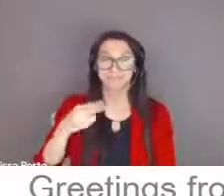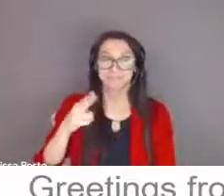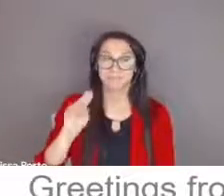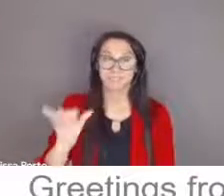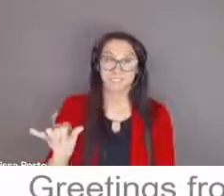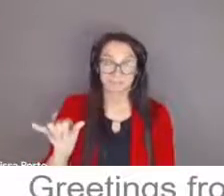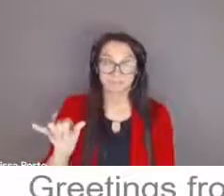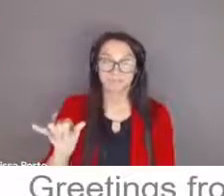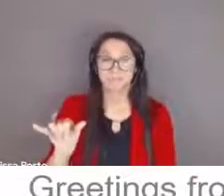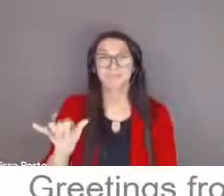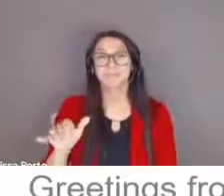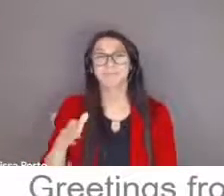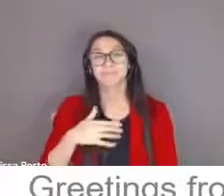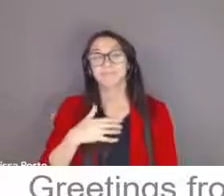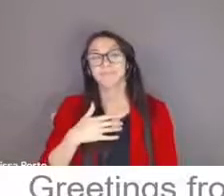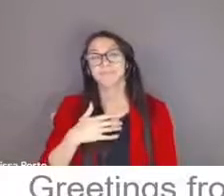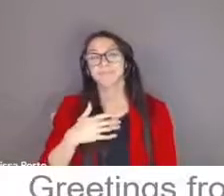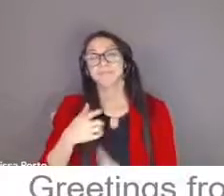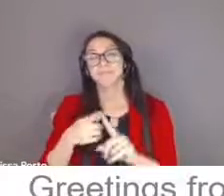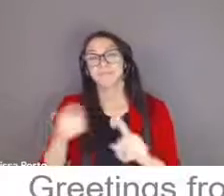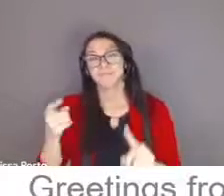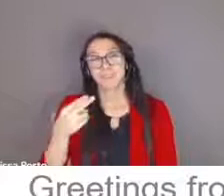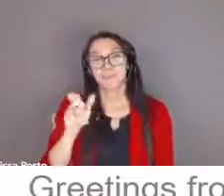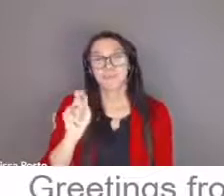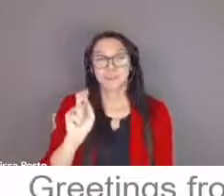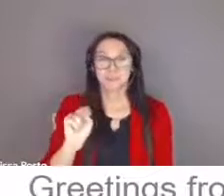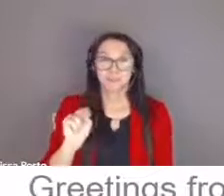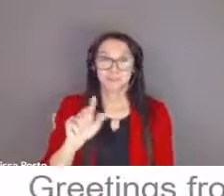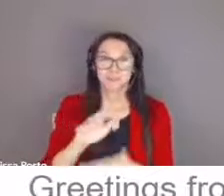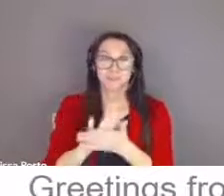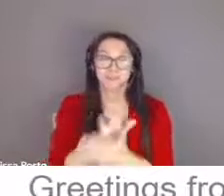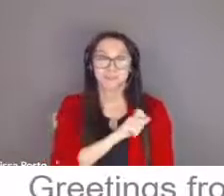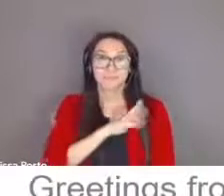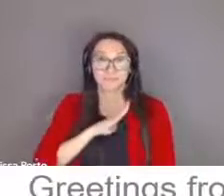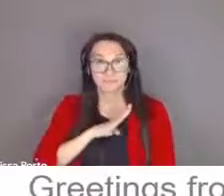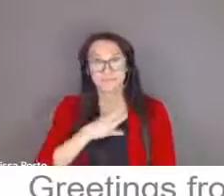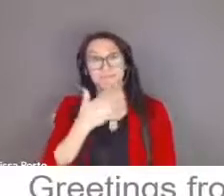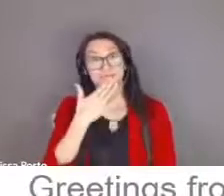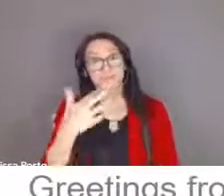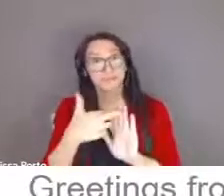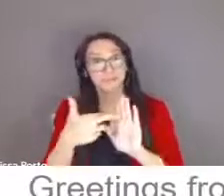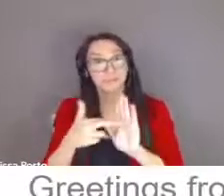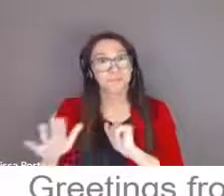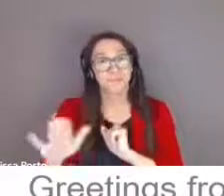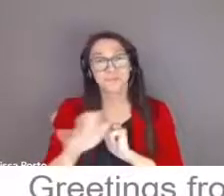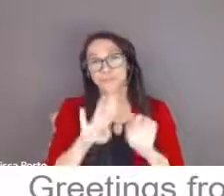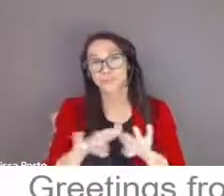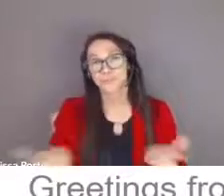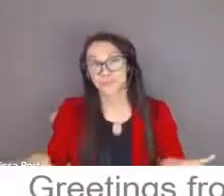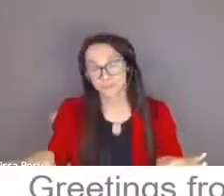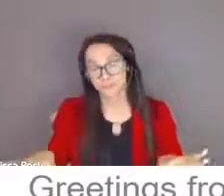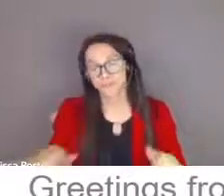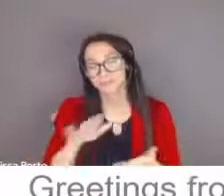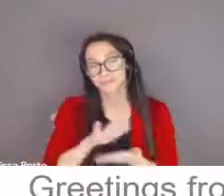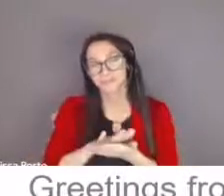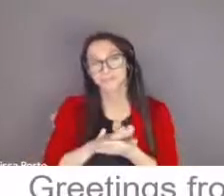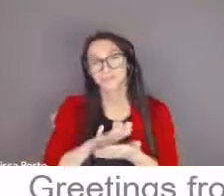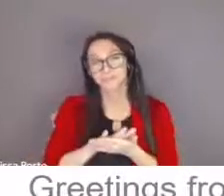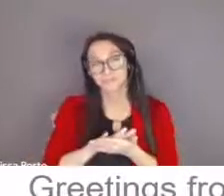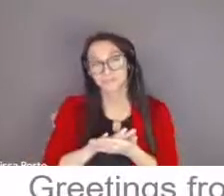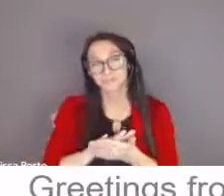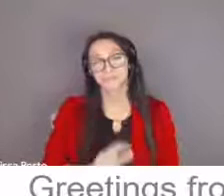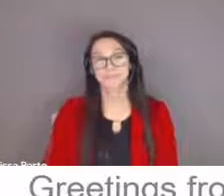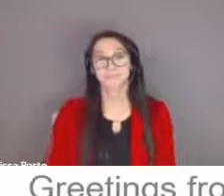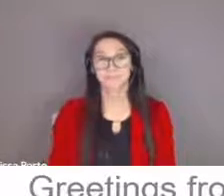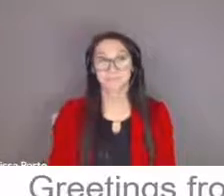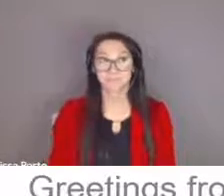halton catholic district school board we're very pleased that you've decided to register your child in one of our schools the start of the school year is certainly